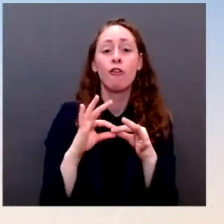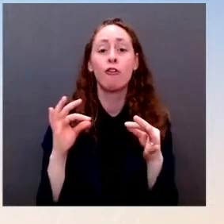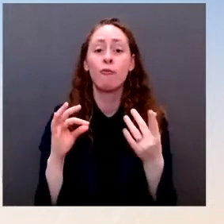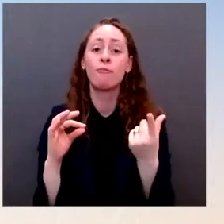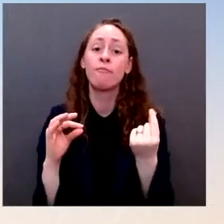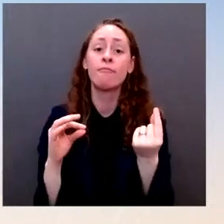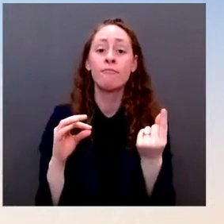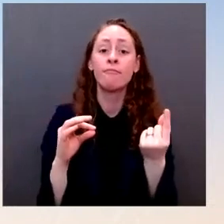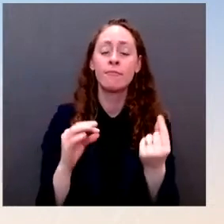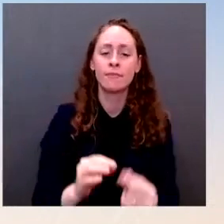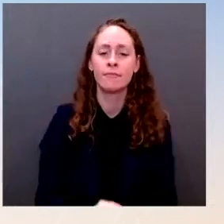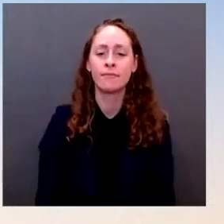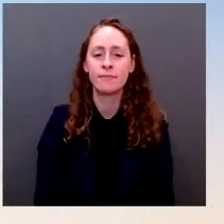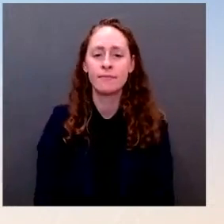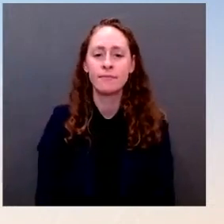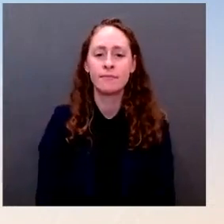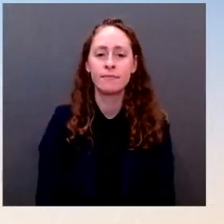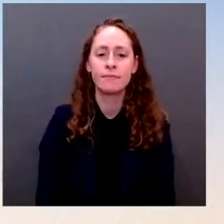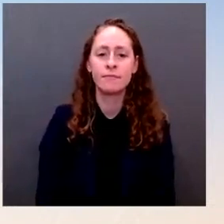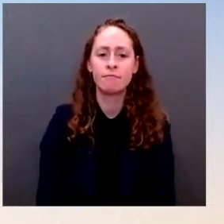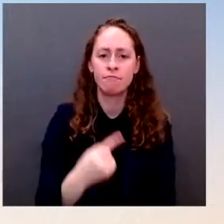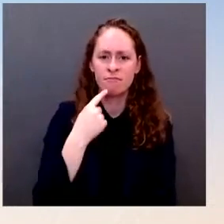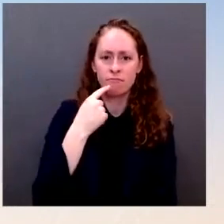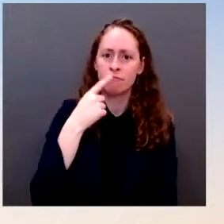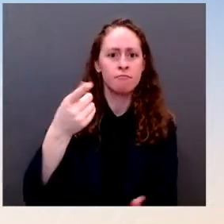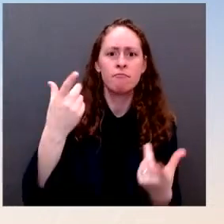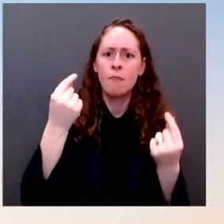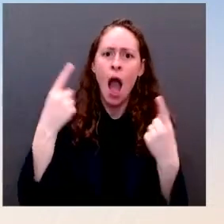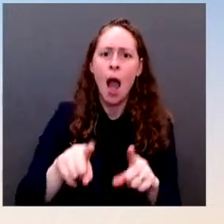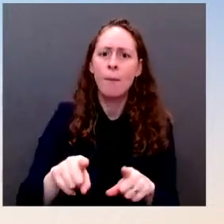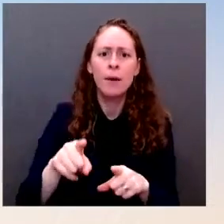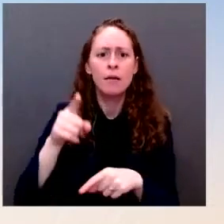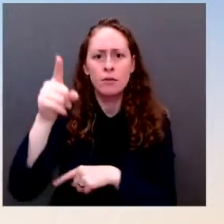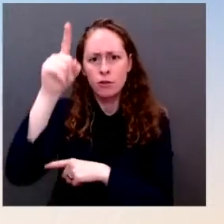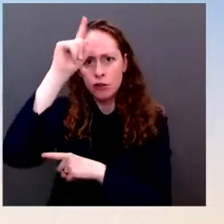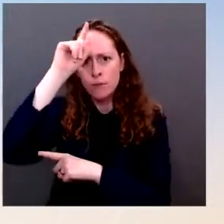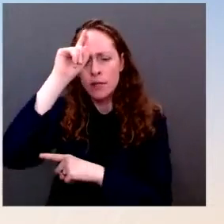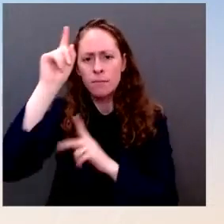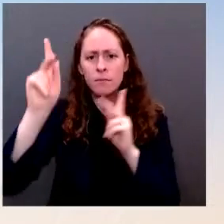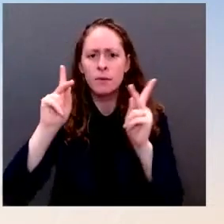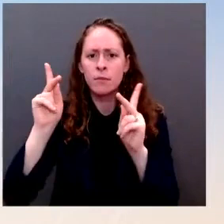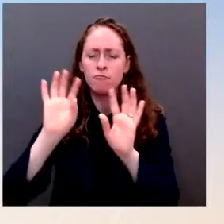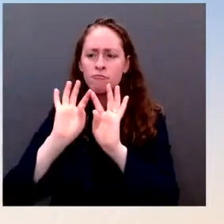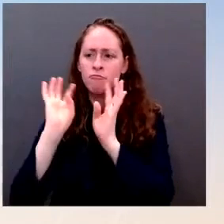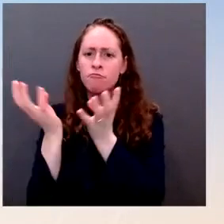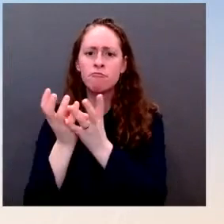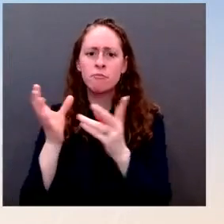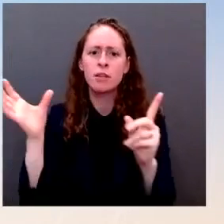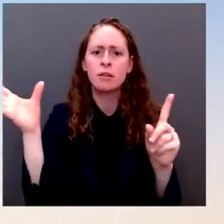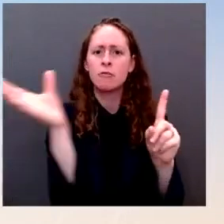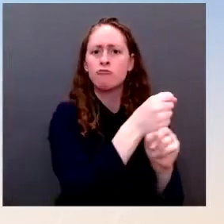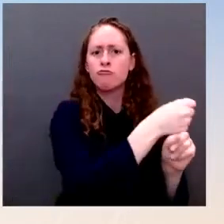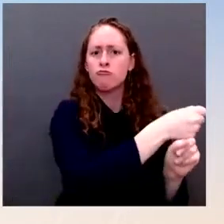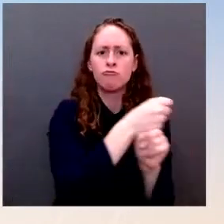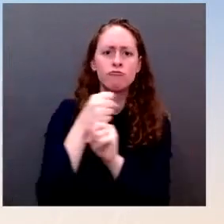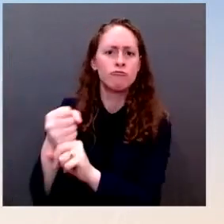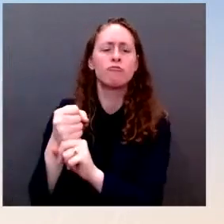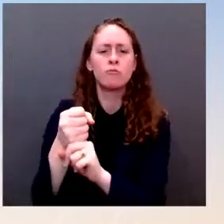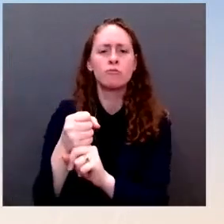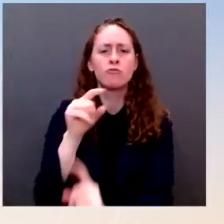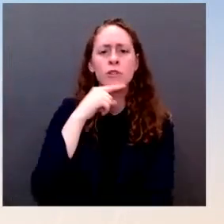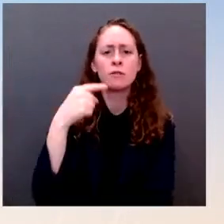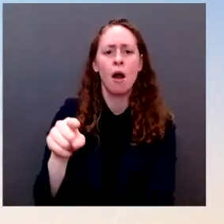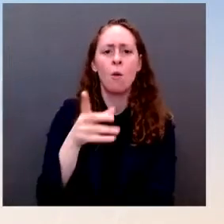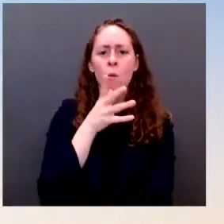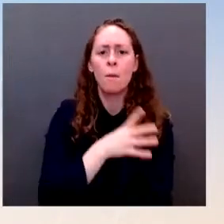Syrian immigrants throughout Europe. And there's more. Russian state television aired a false report that claimed the Ukrainian army had crucified a three